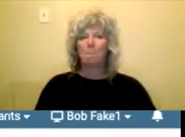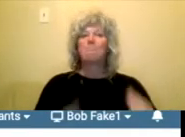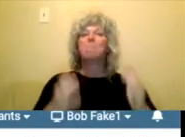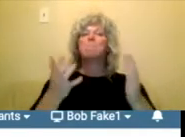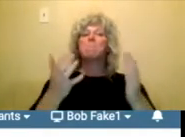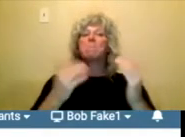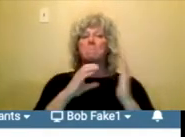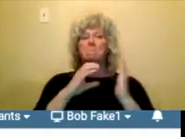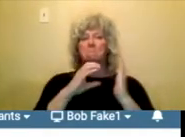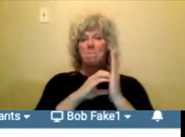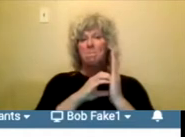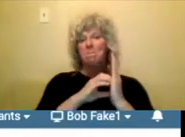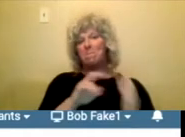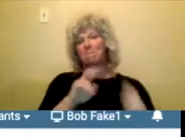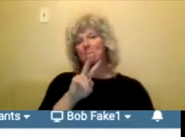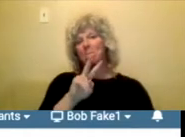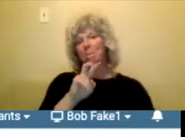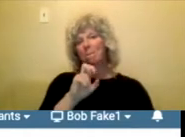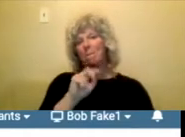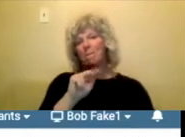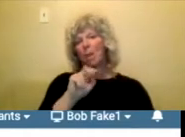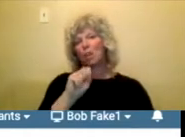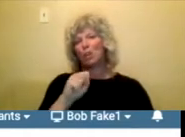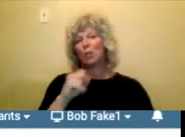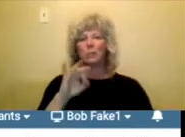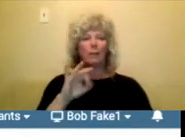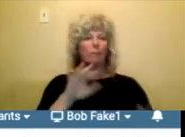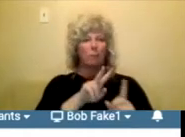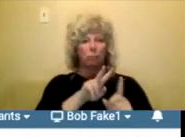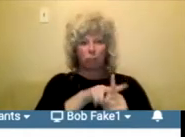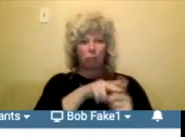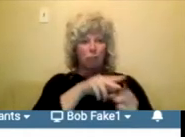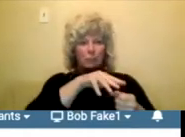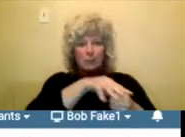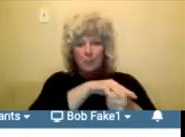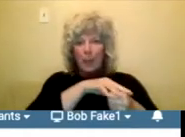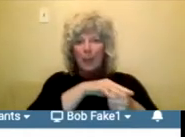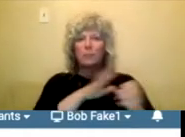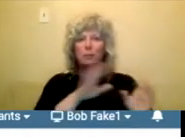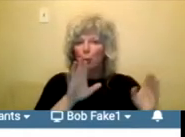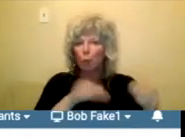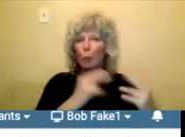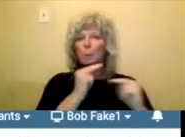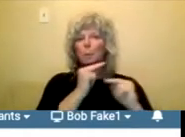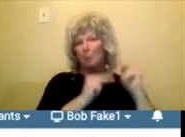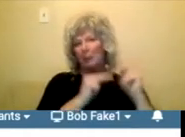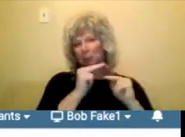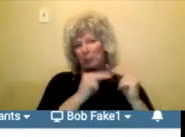for, if you had a venue for for a performance or something like that.